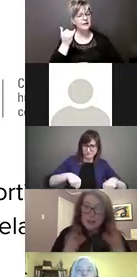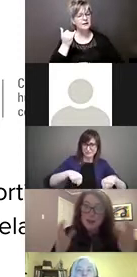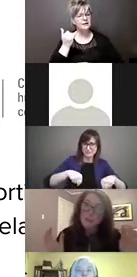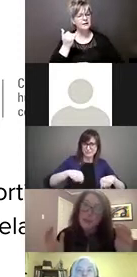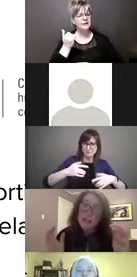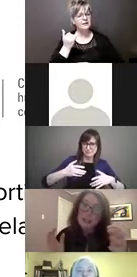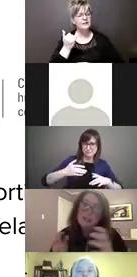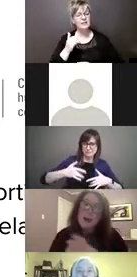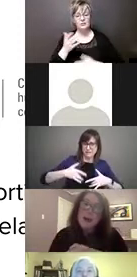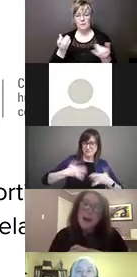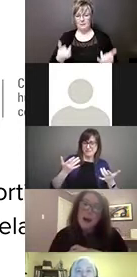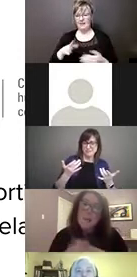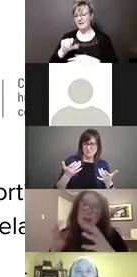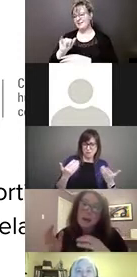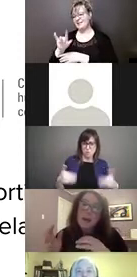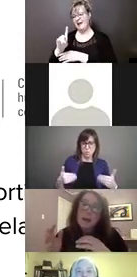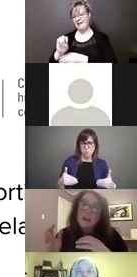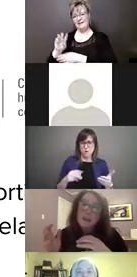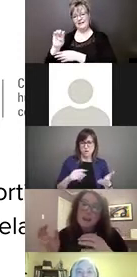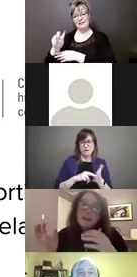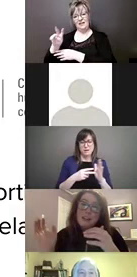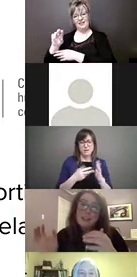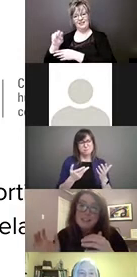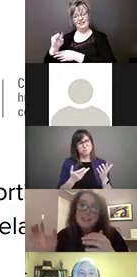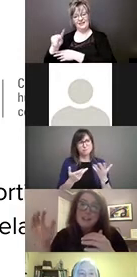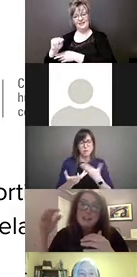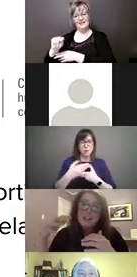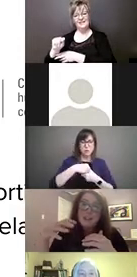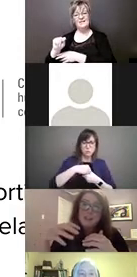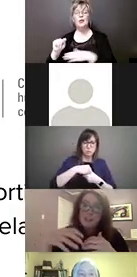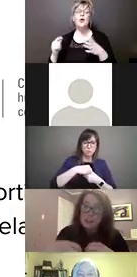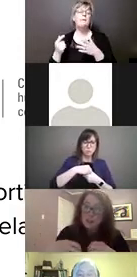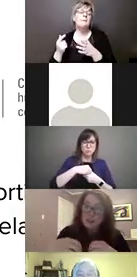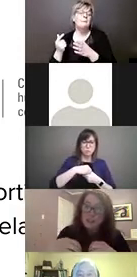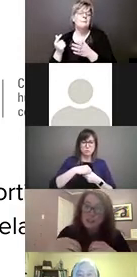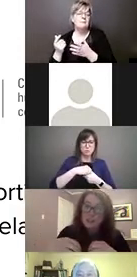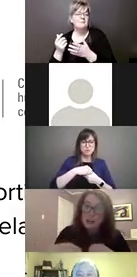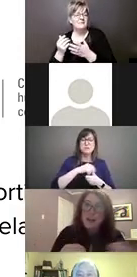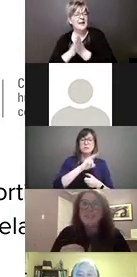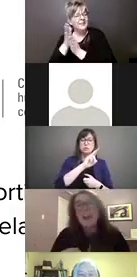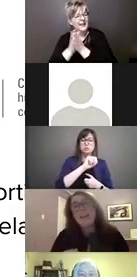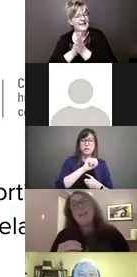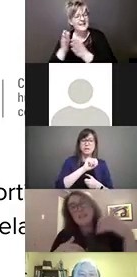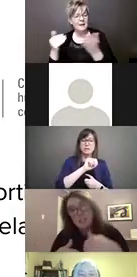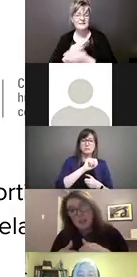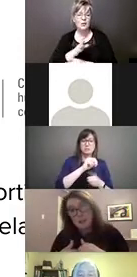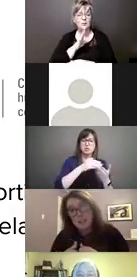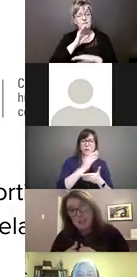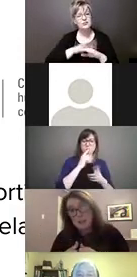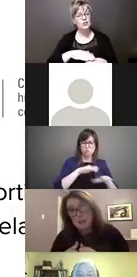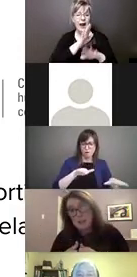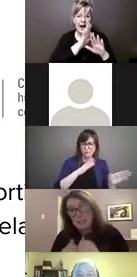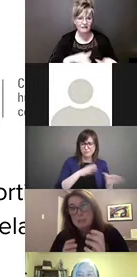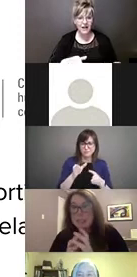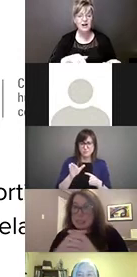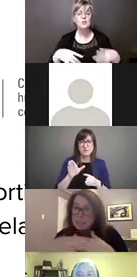event that brings a bit of this convention on the rights of the child and the convention on the rights